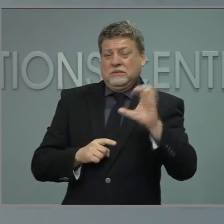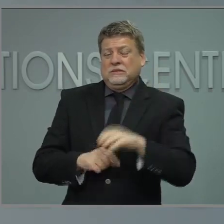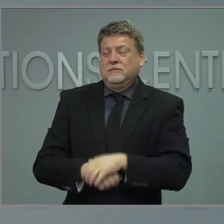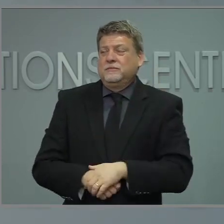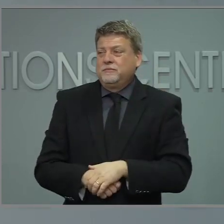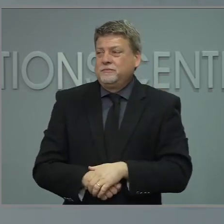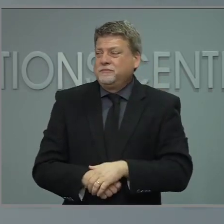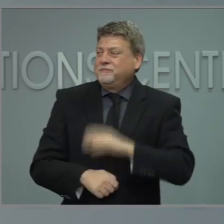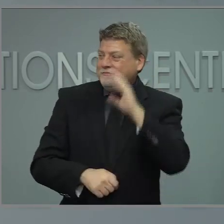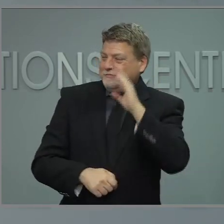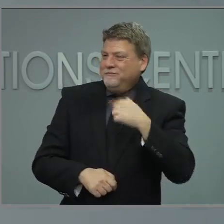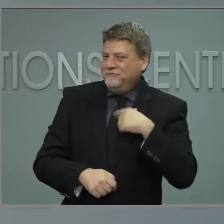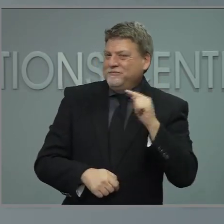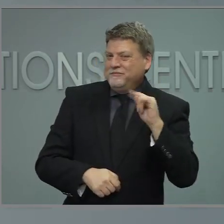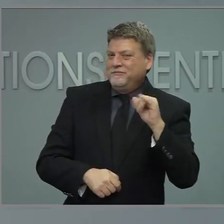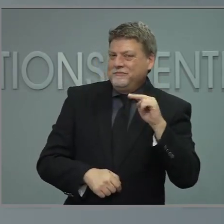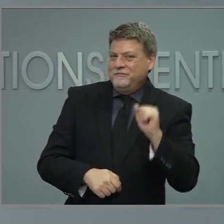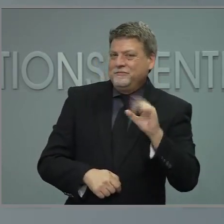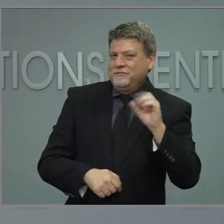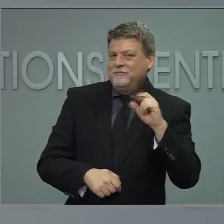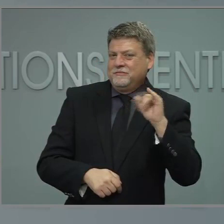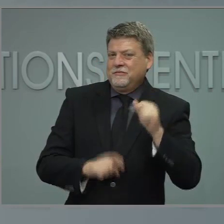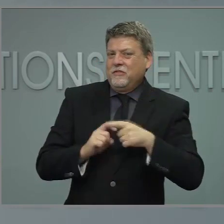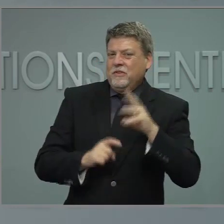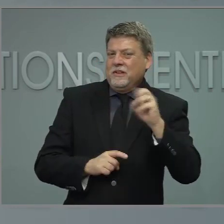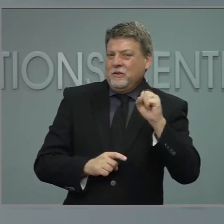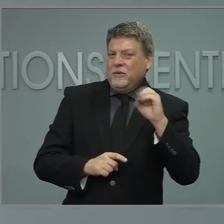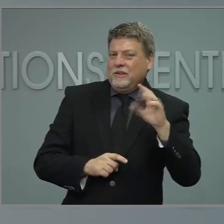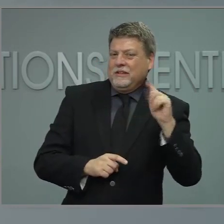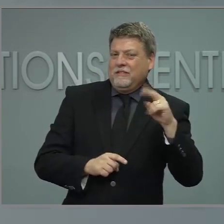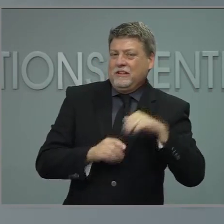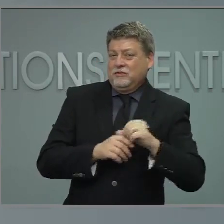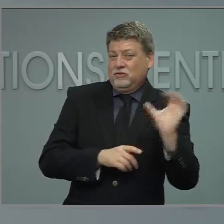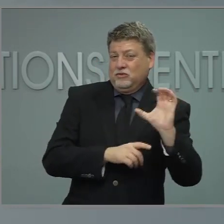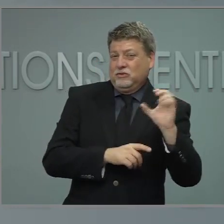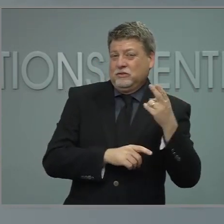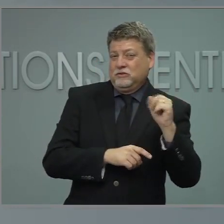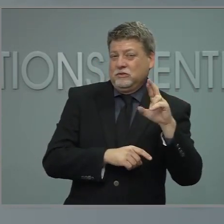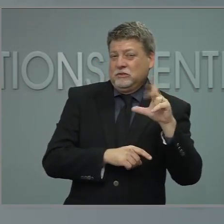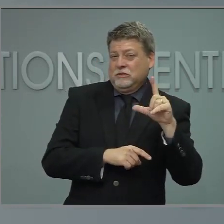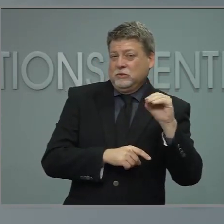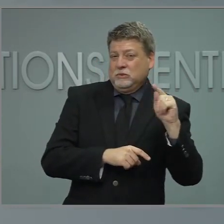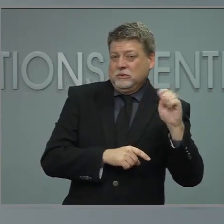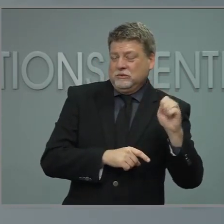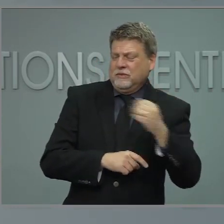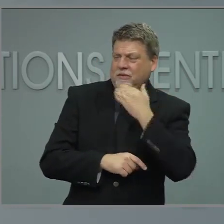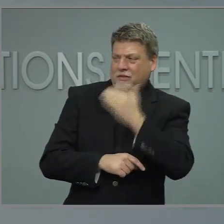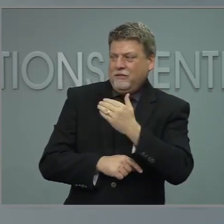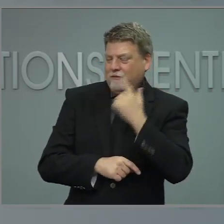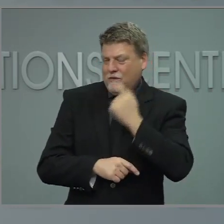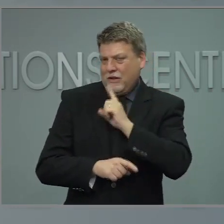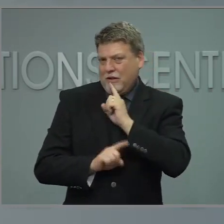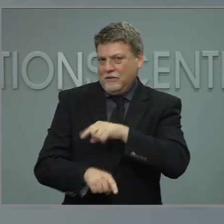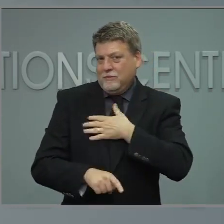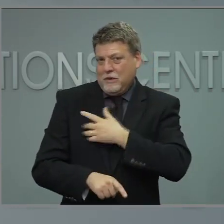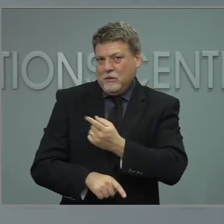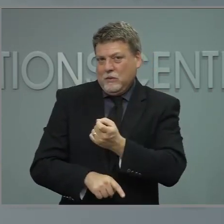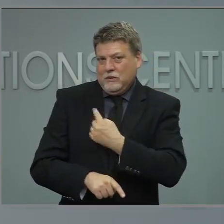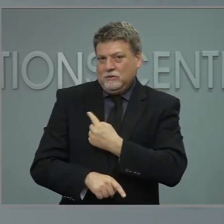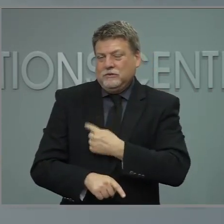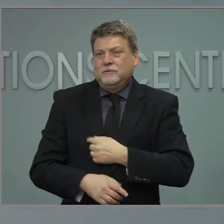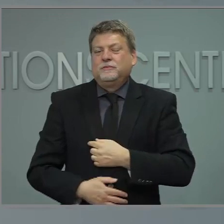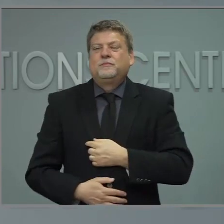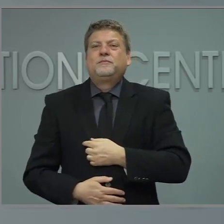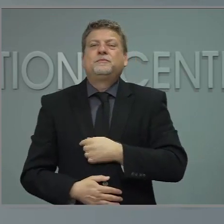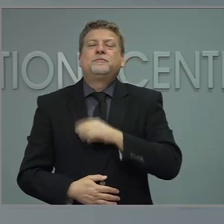Thank you. This is Tina Terry with WSOC TV in Charlotte. Thank you for taking my question. Some have expressed the